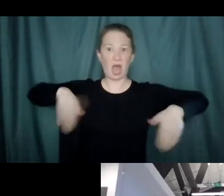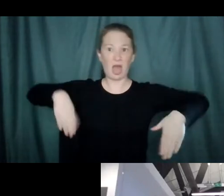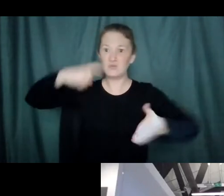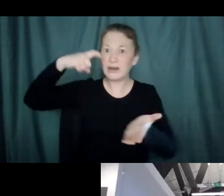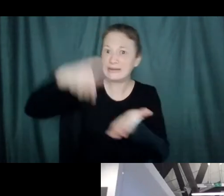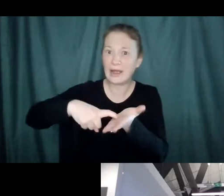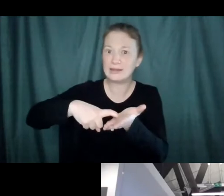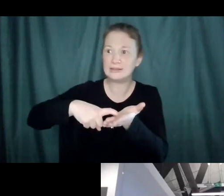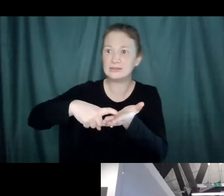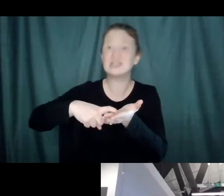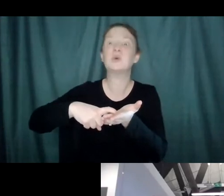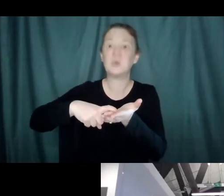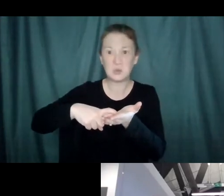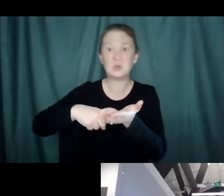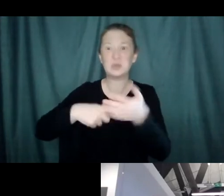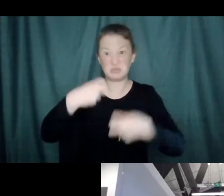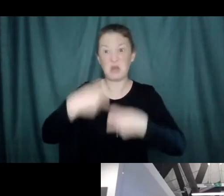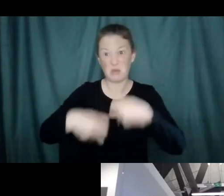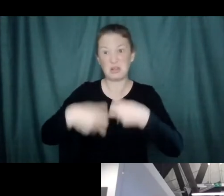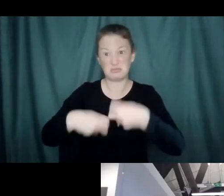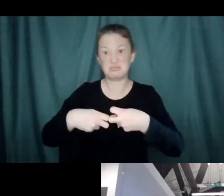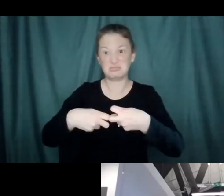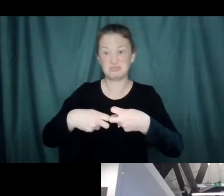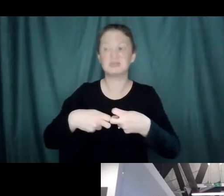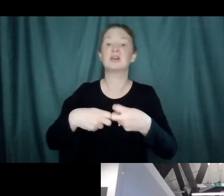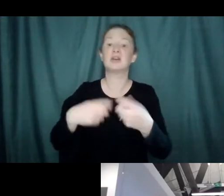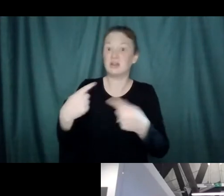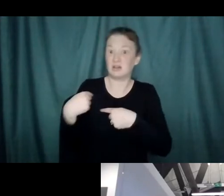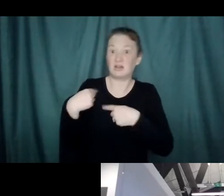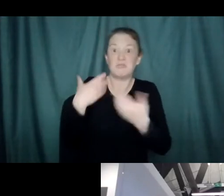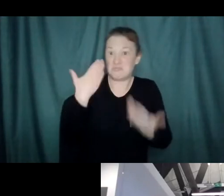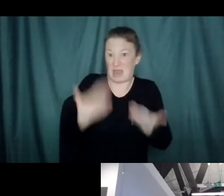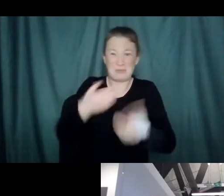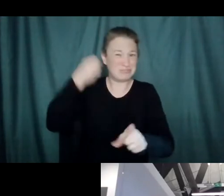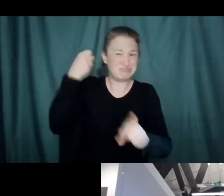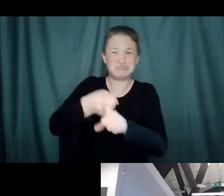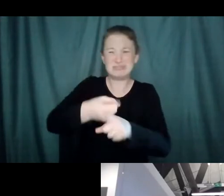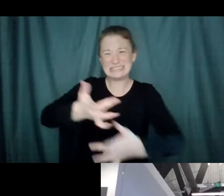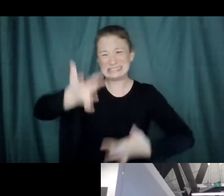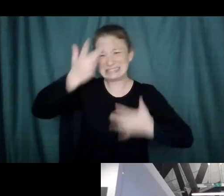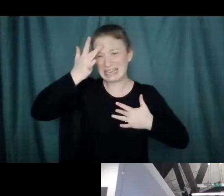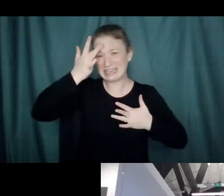which is a problem because by that time you can be seriously sick and it's really hard to catch up.